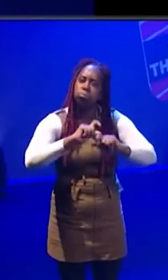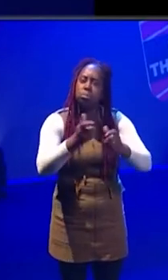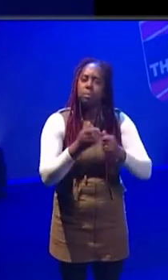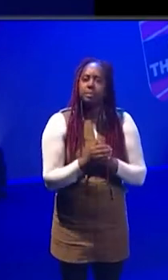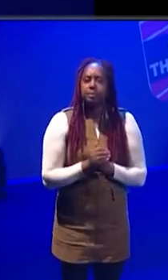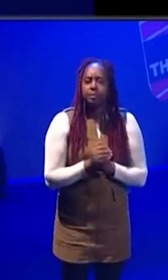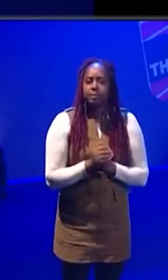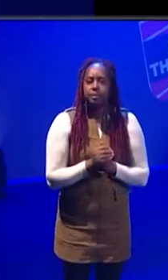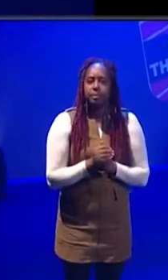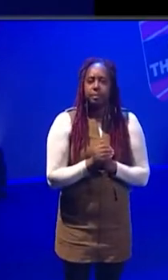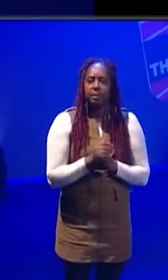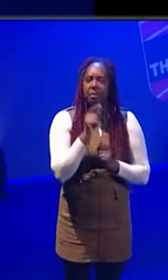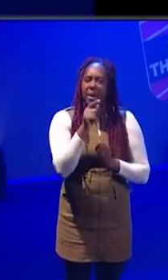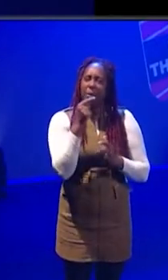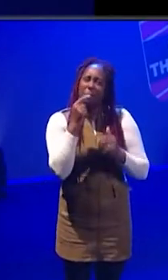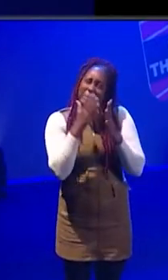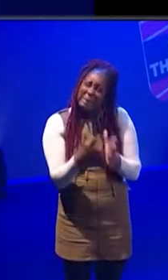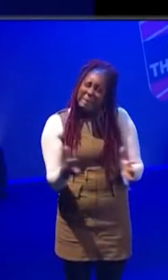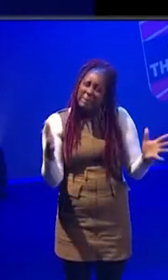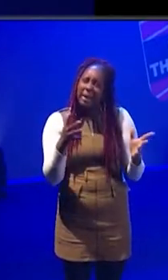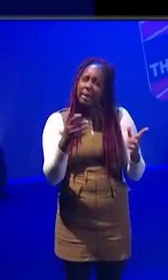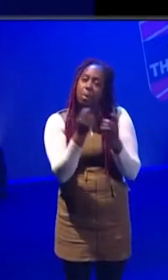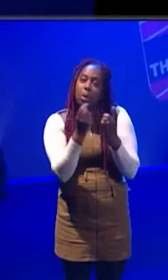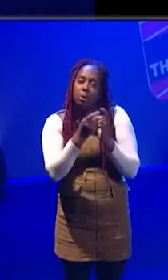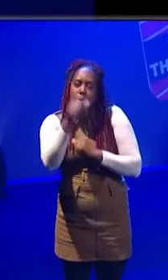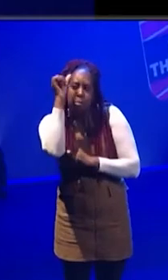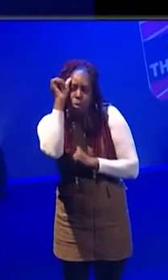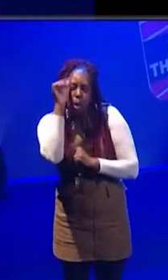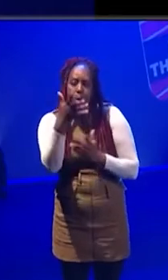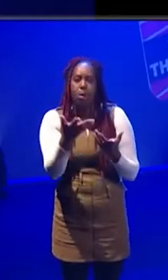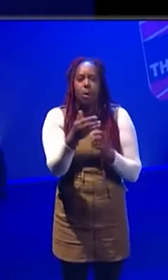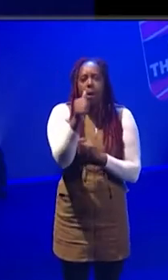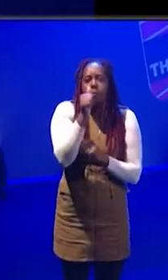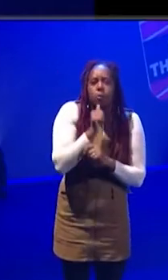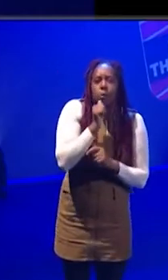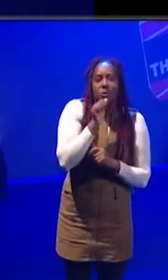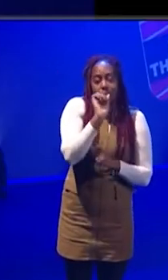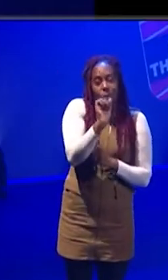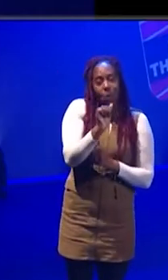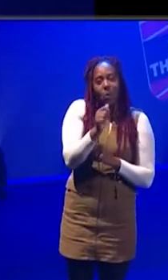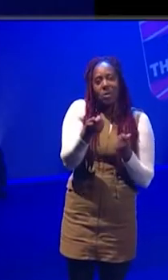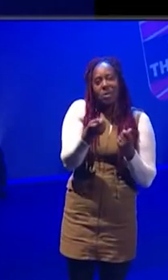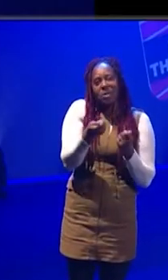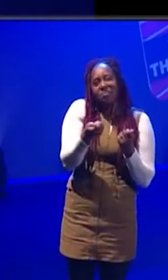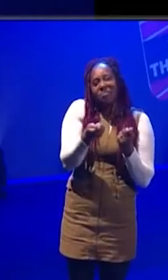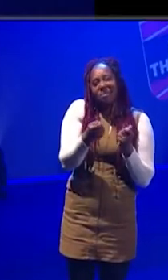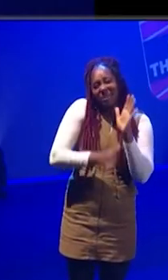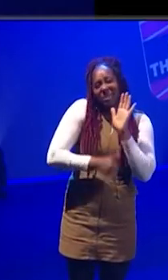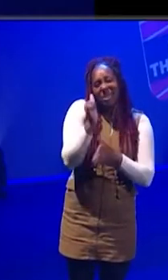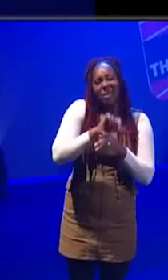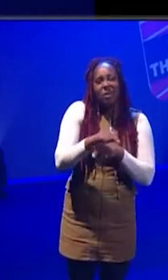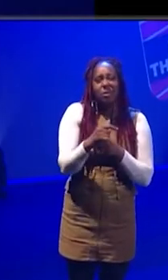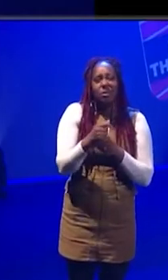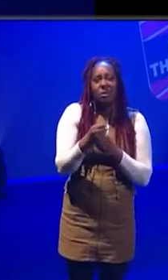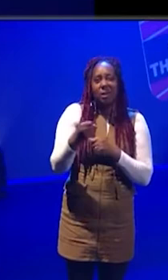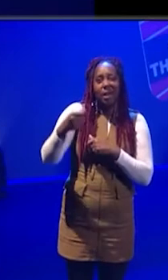So, yeah, I think it's just about expanding what we know and using transferable skills to light for for